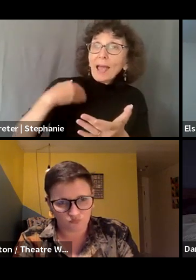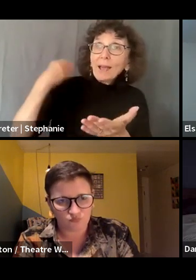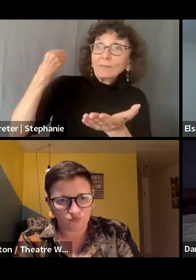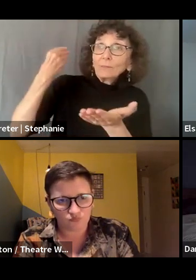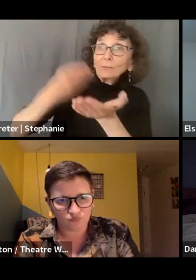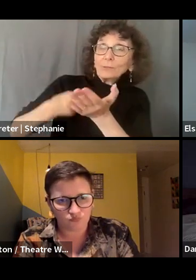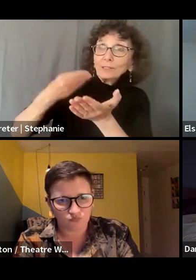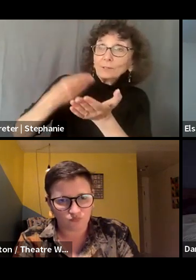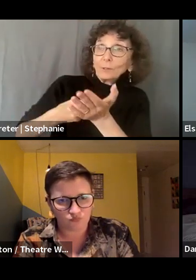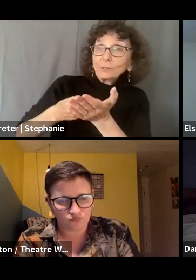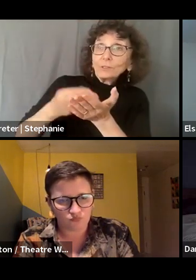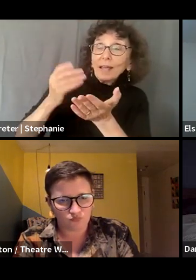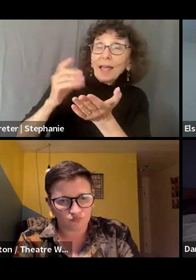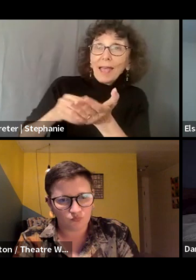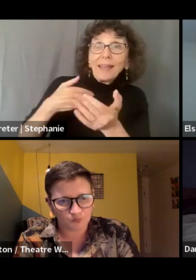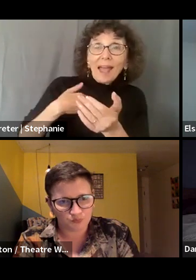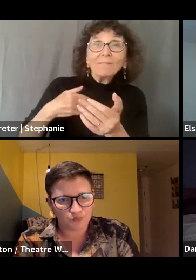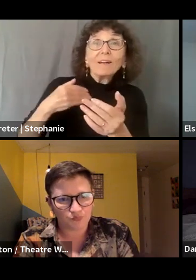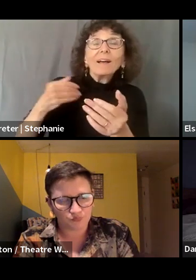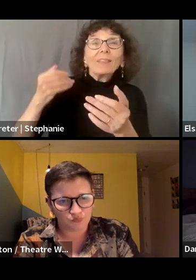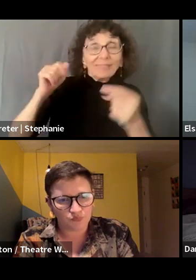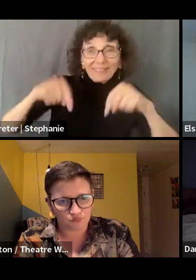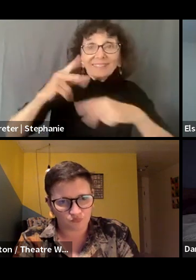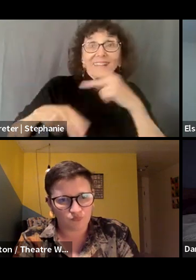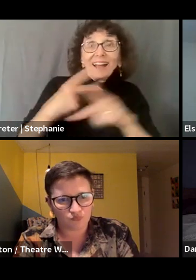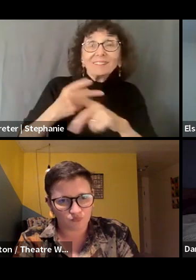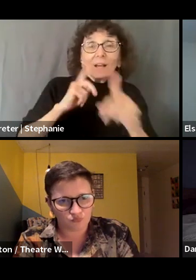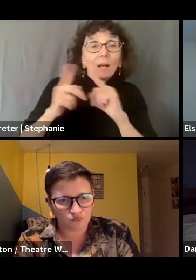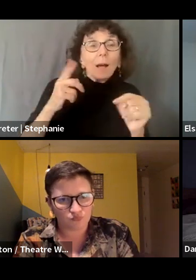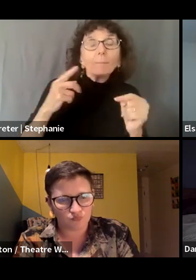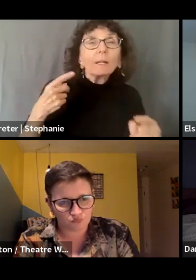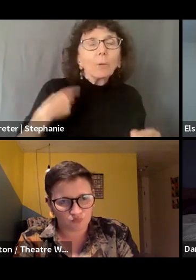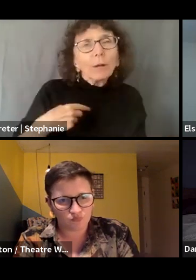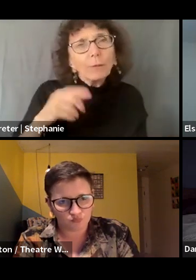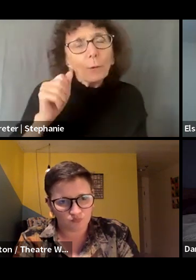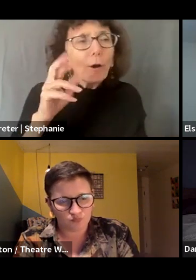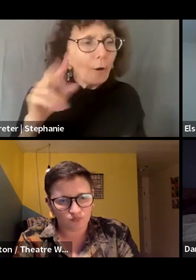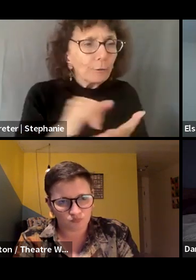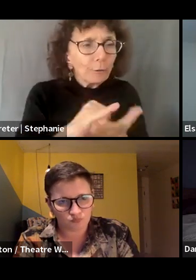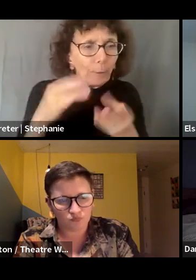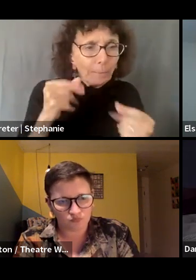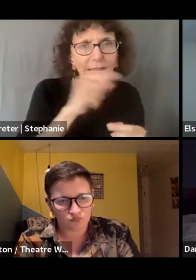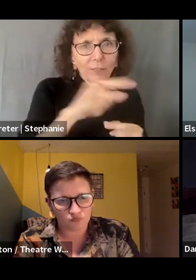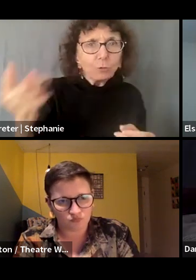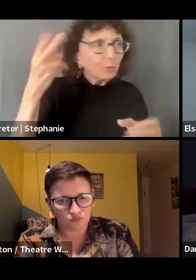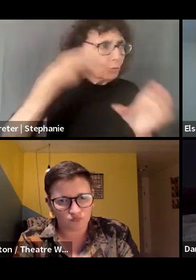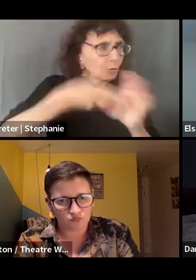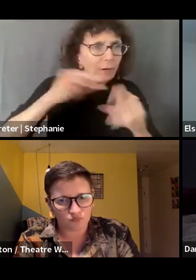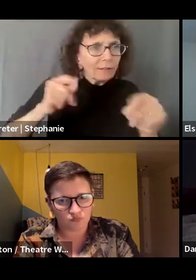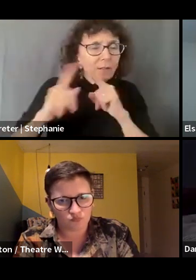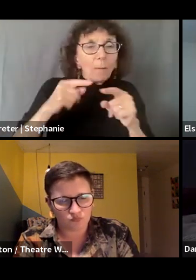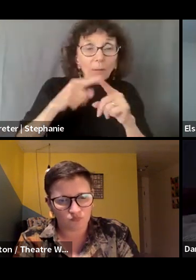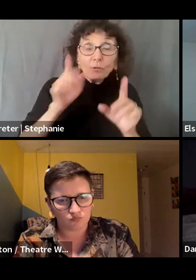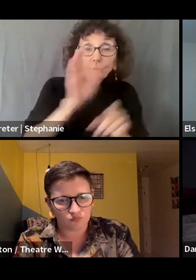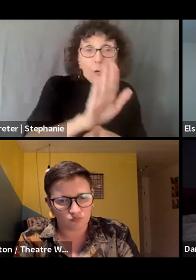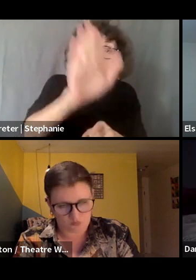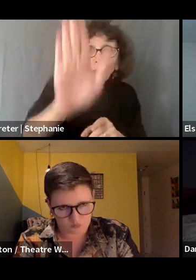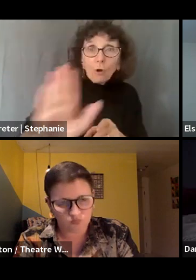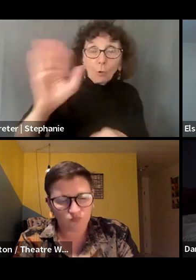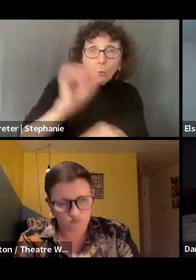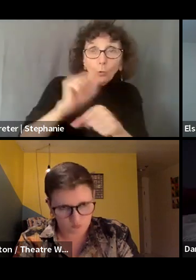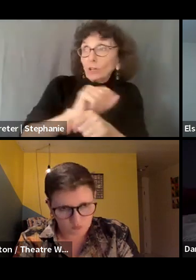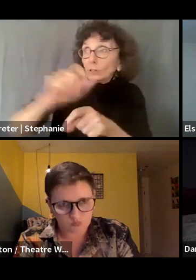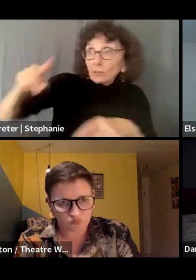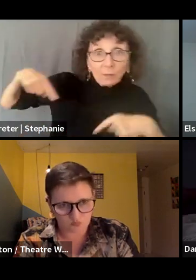conversations, which are unpaid, right, like, like, we're compensating you to be here. But, but to have to do the work that you've done to get here,